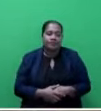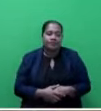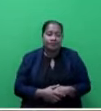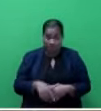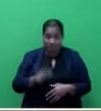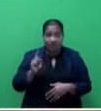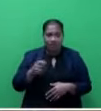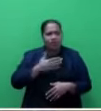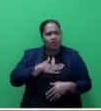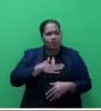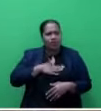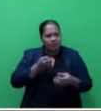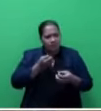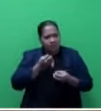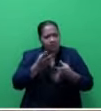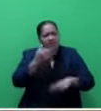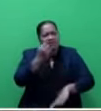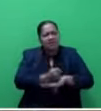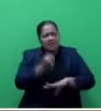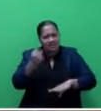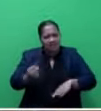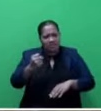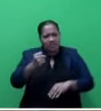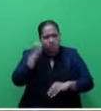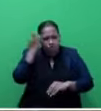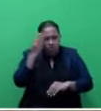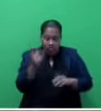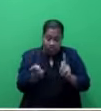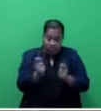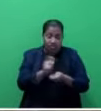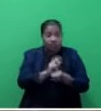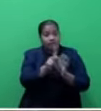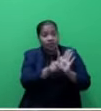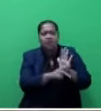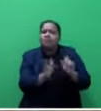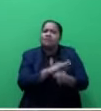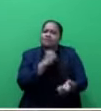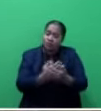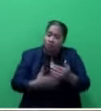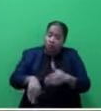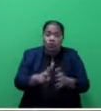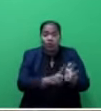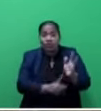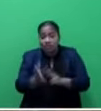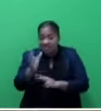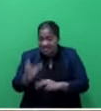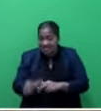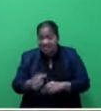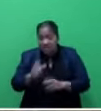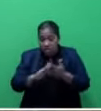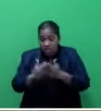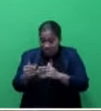we'd like to propose that the government considers changing its policies to ensure that all villages and communities have engineered proof,